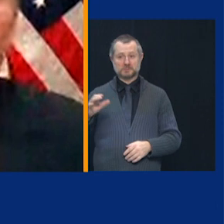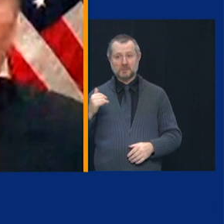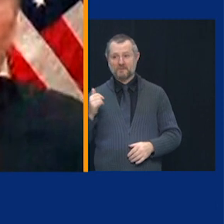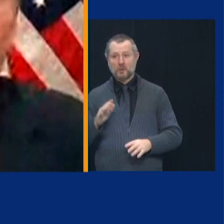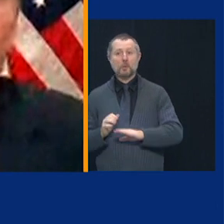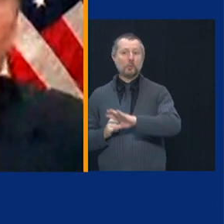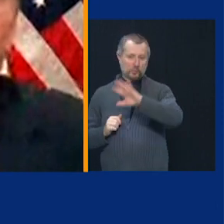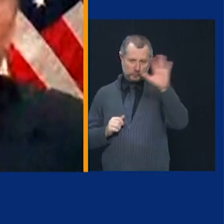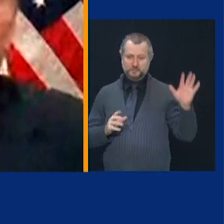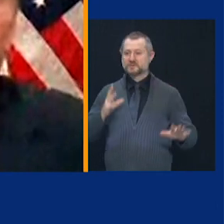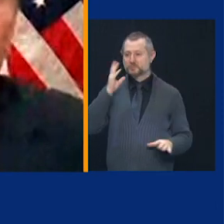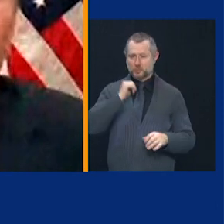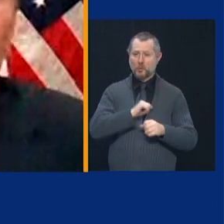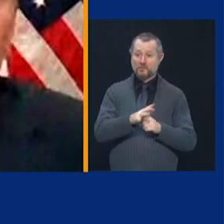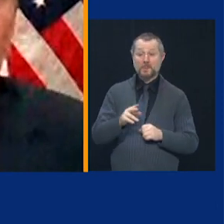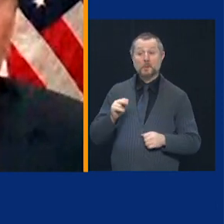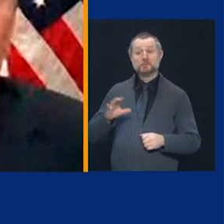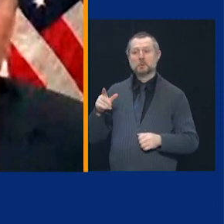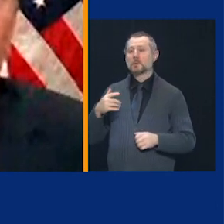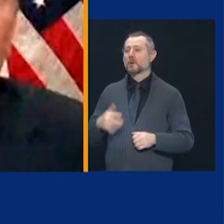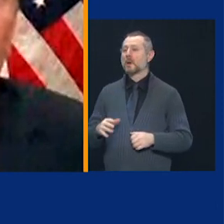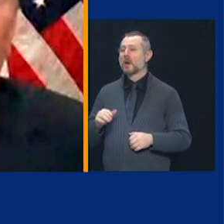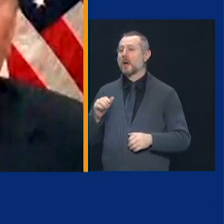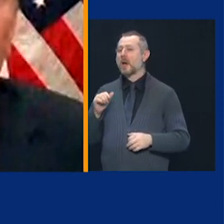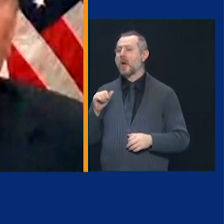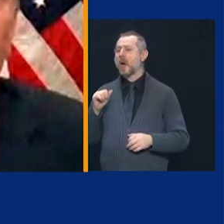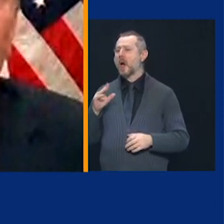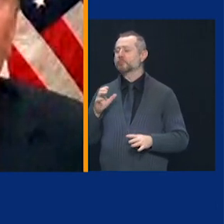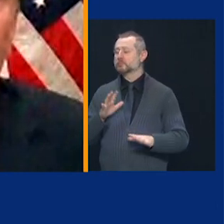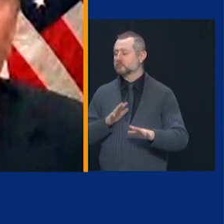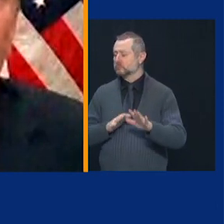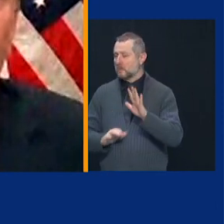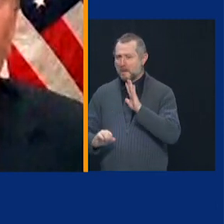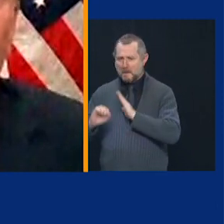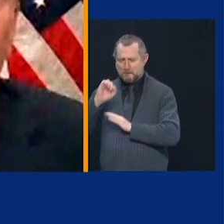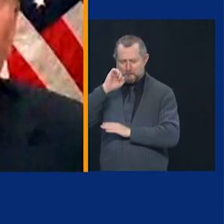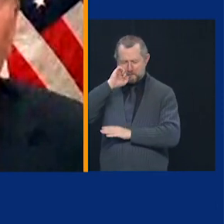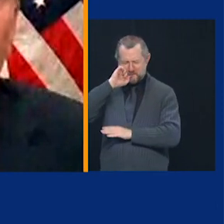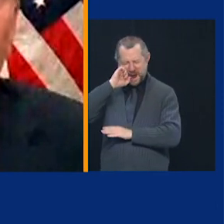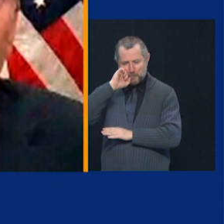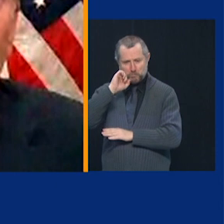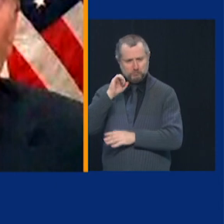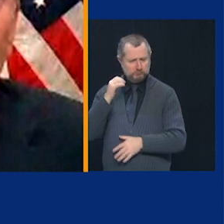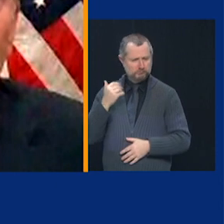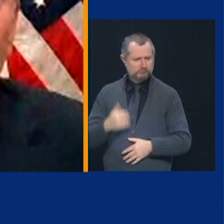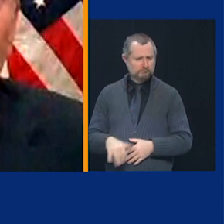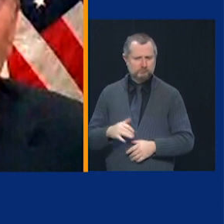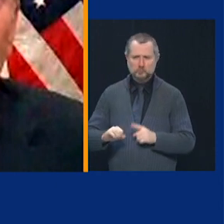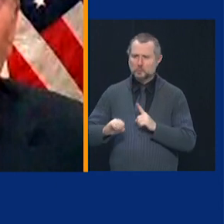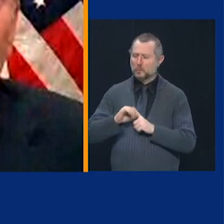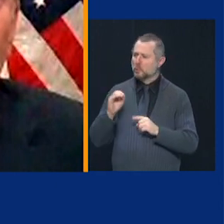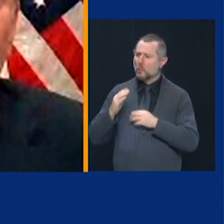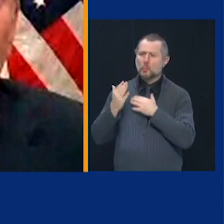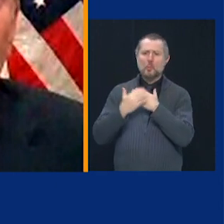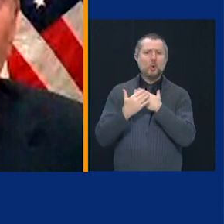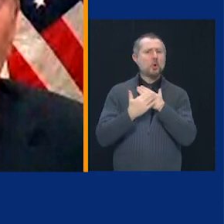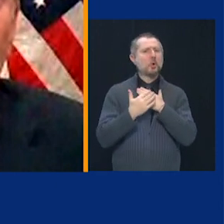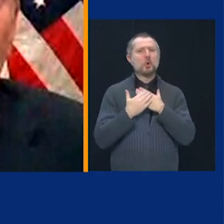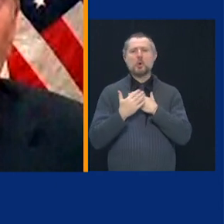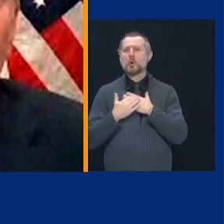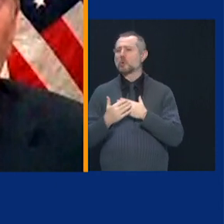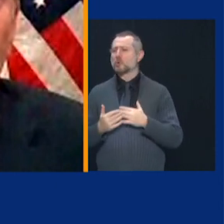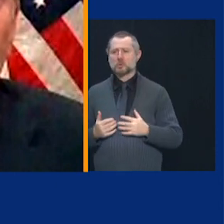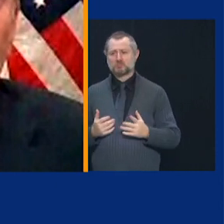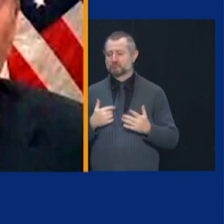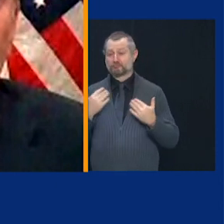ambushed. We were ambushed. We never saw it coming. We had no warning. We had no notice. And we went